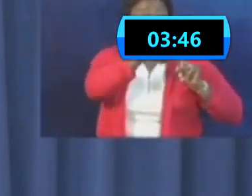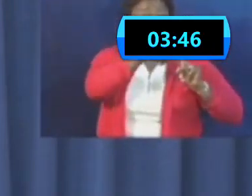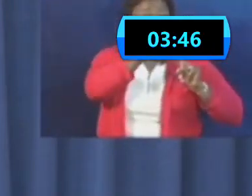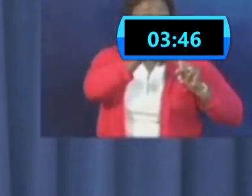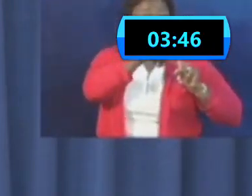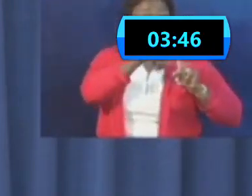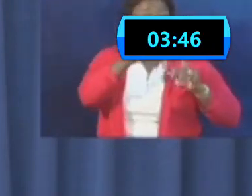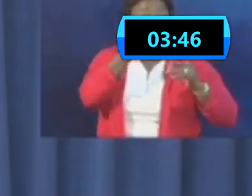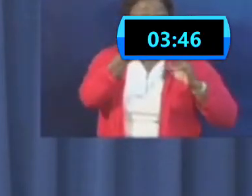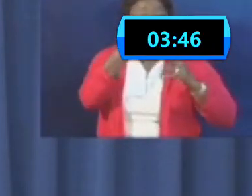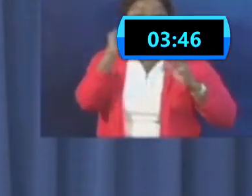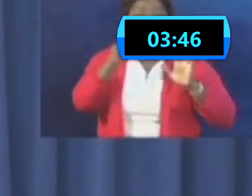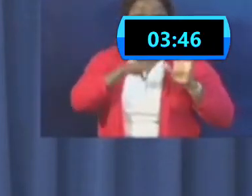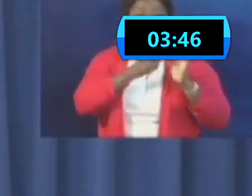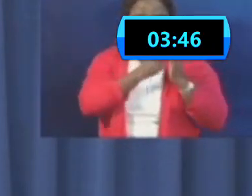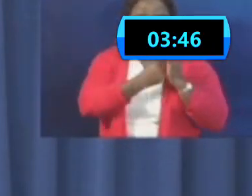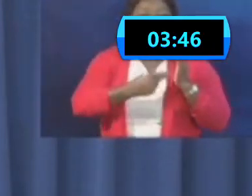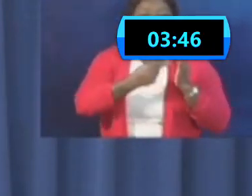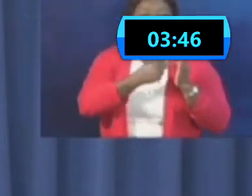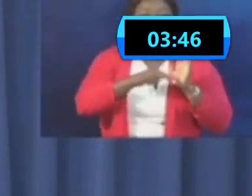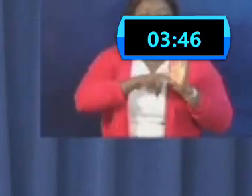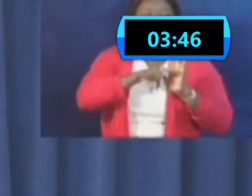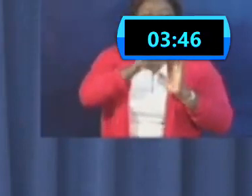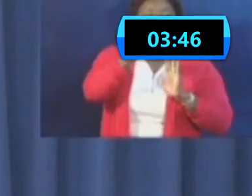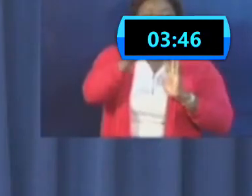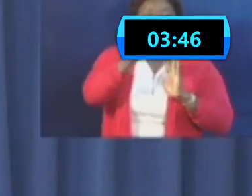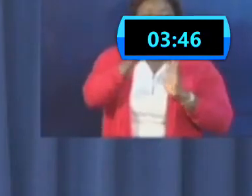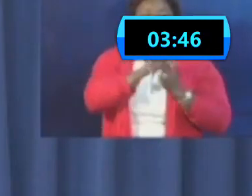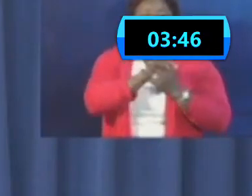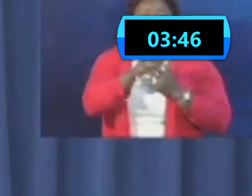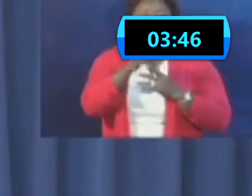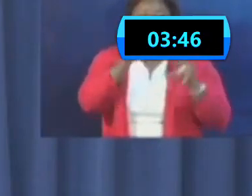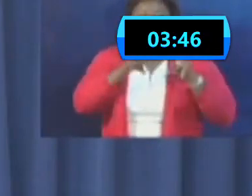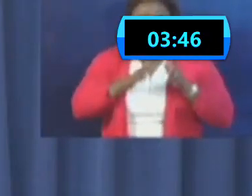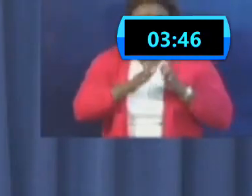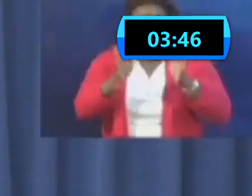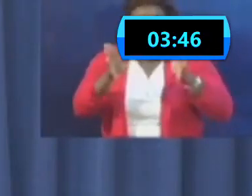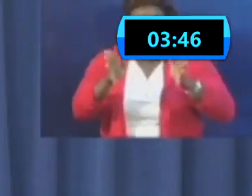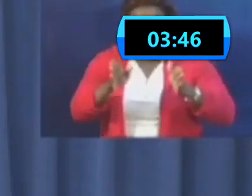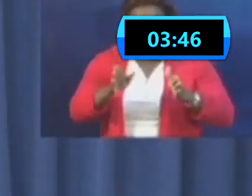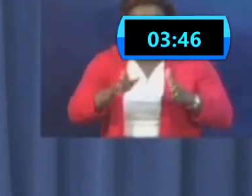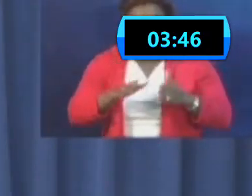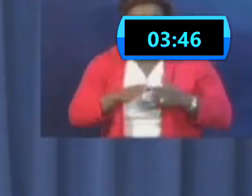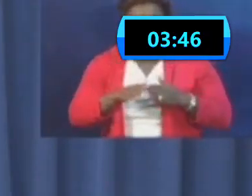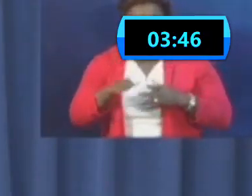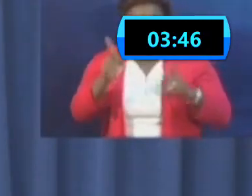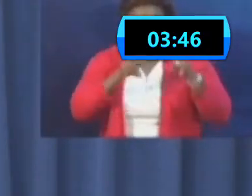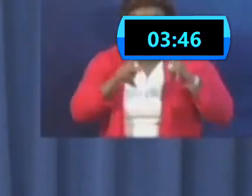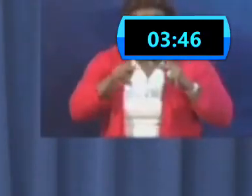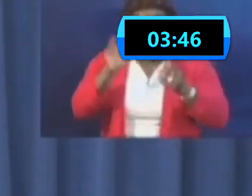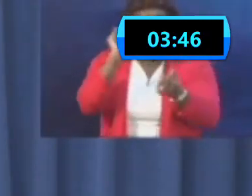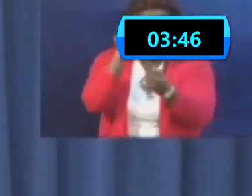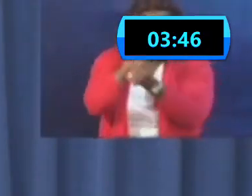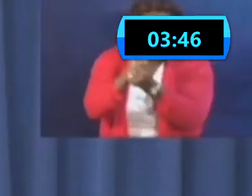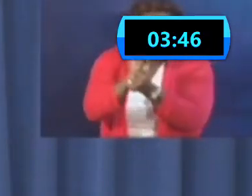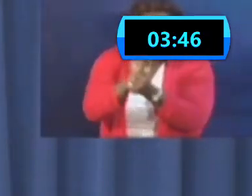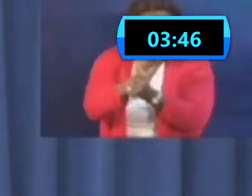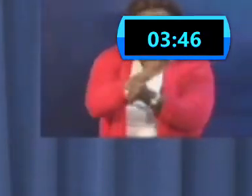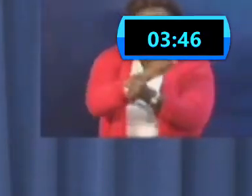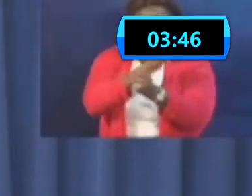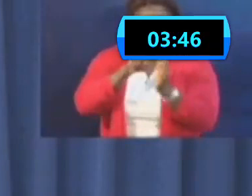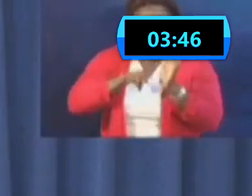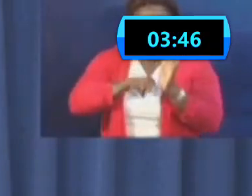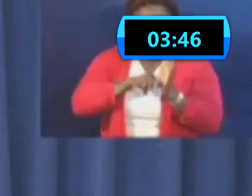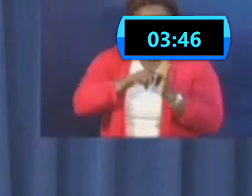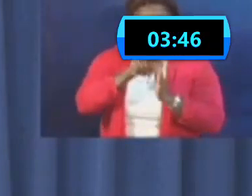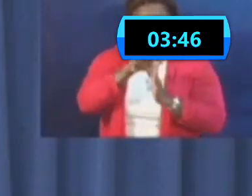members of the public started to treat the people who were working in the hotel as